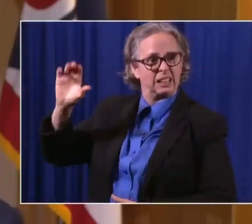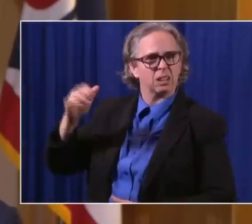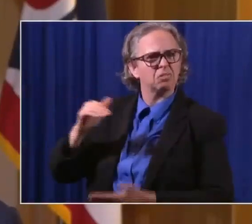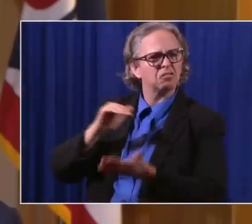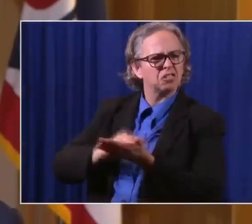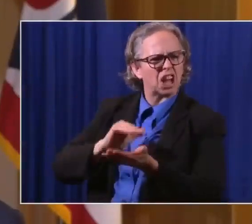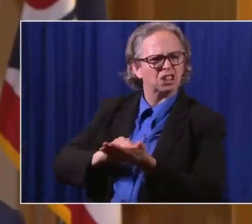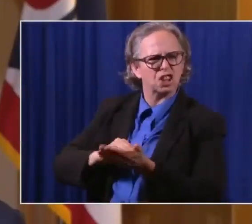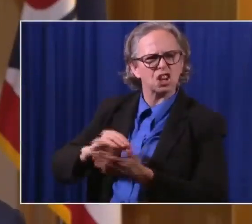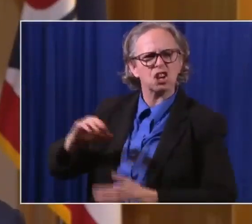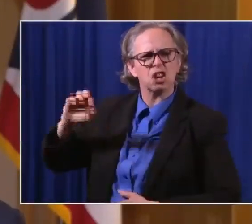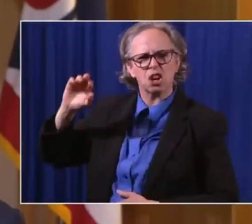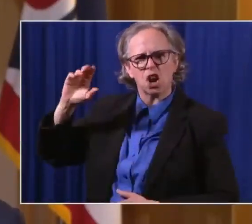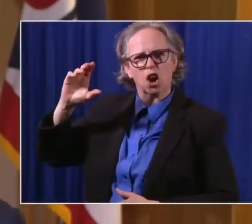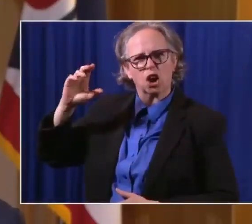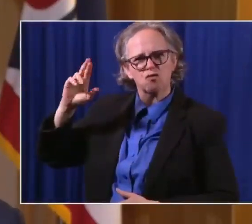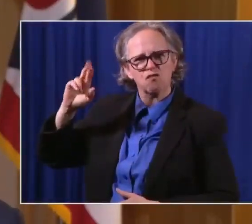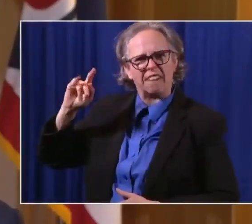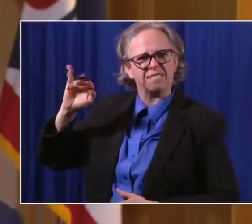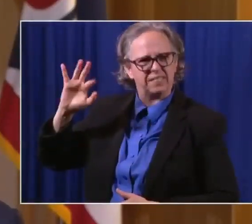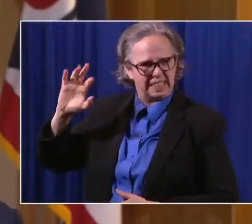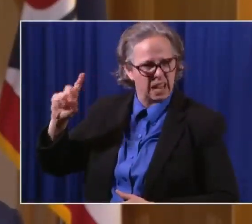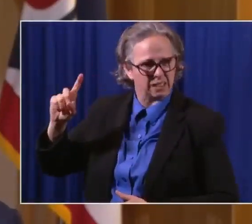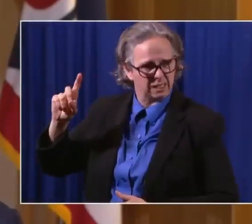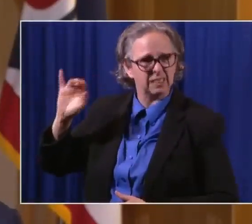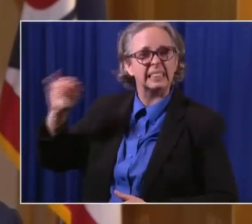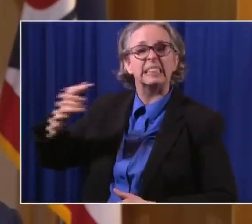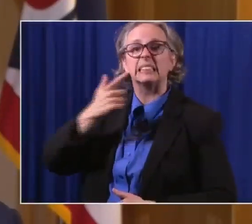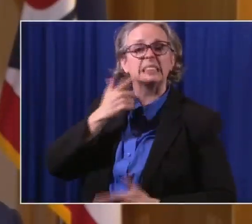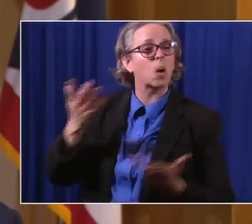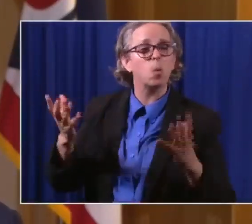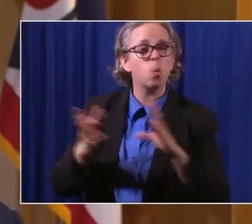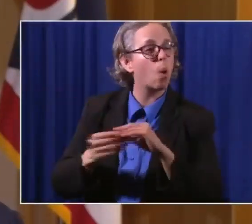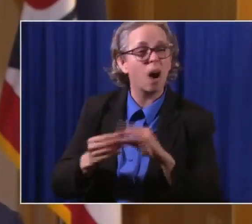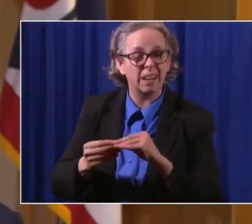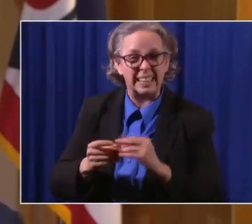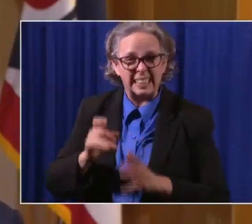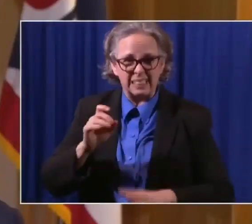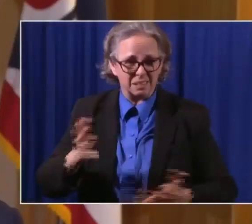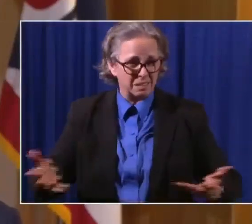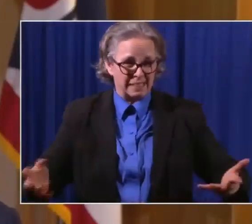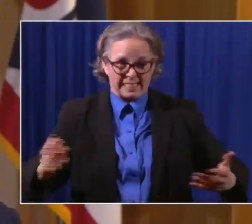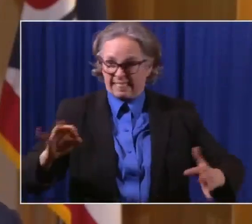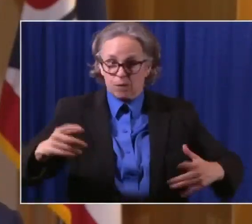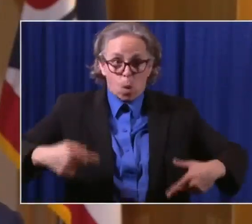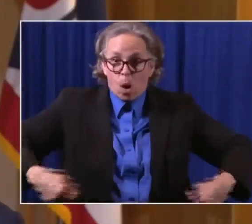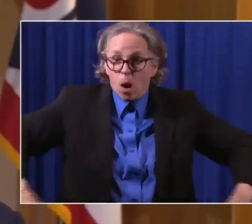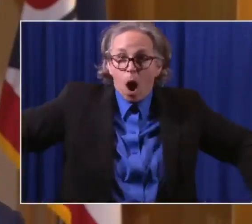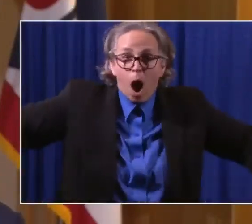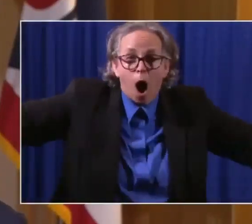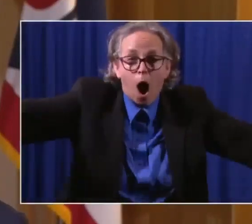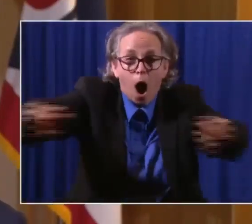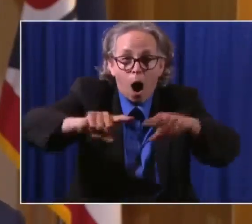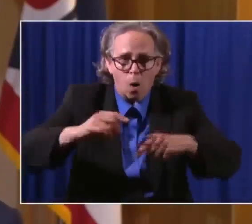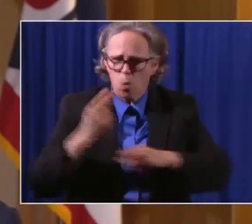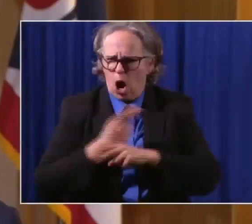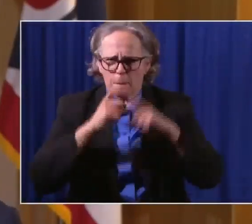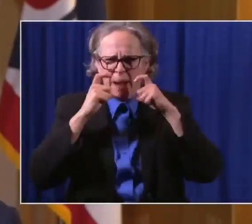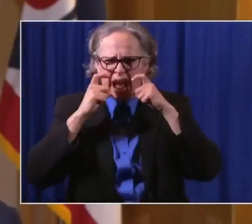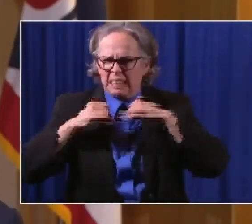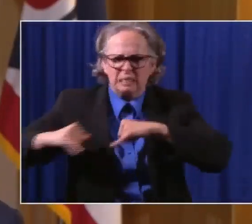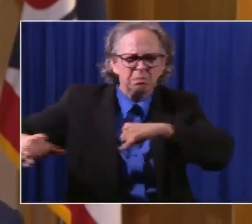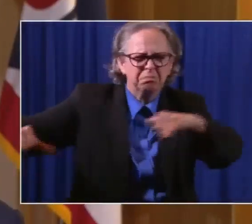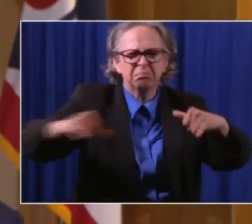if all of us, if all of us would put on a face covering now for the next four weeks, six weeks,